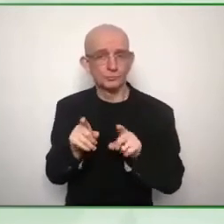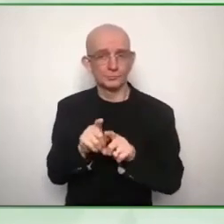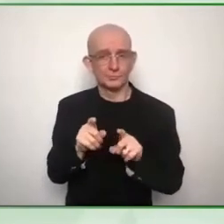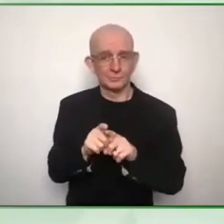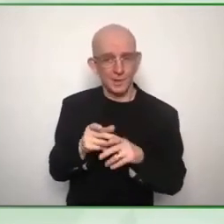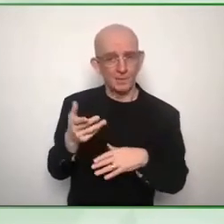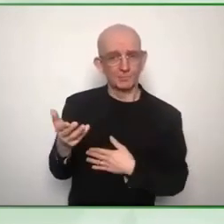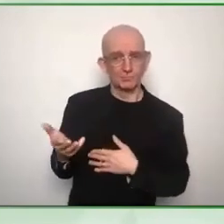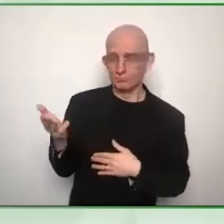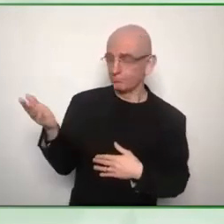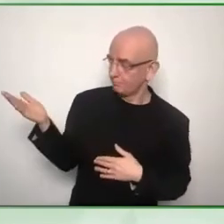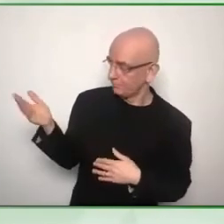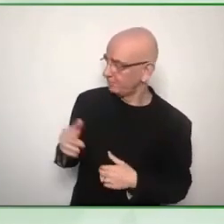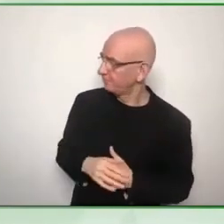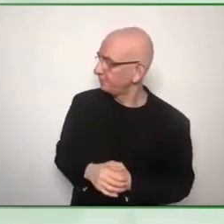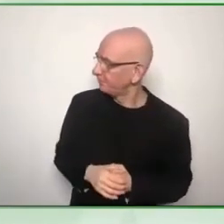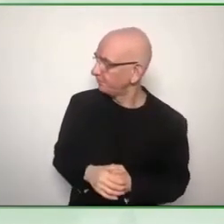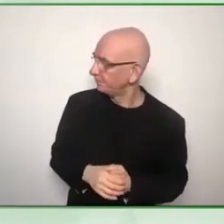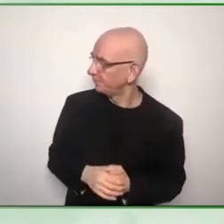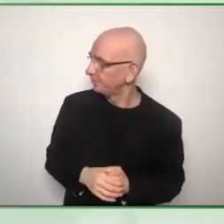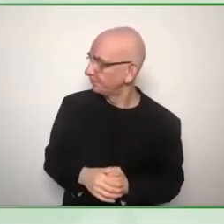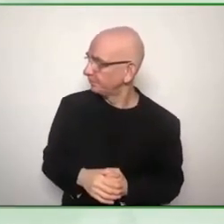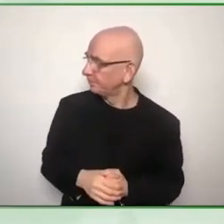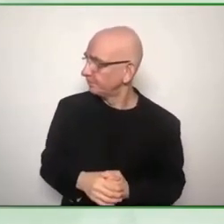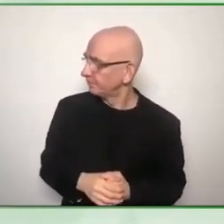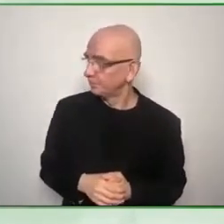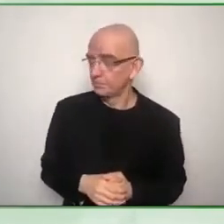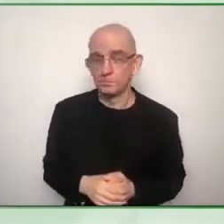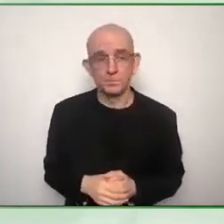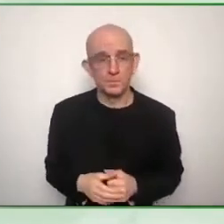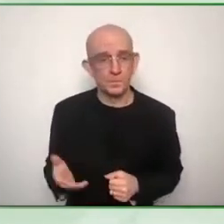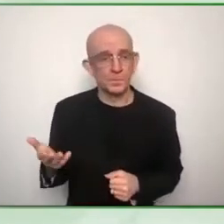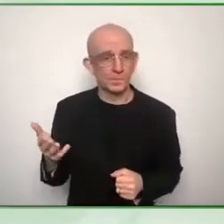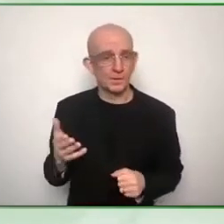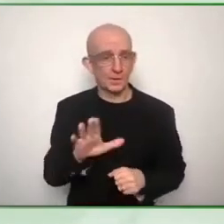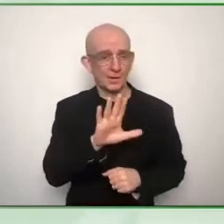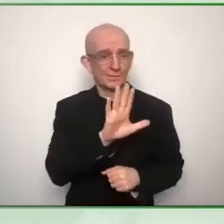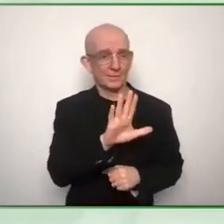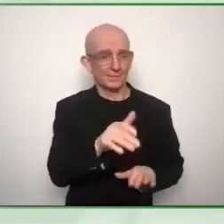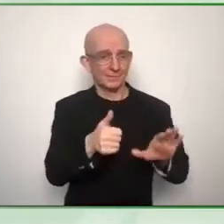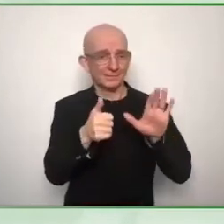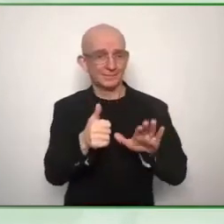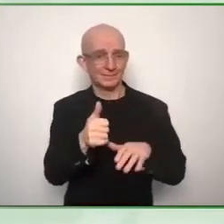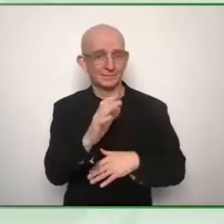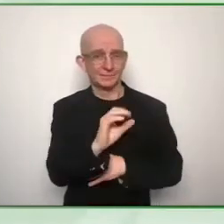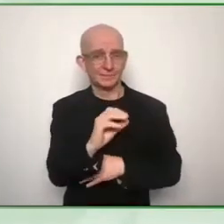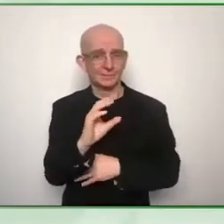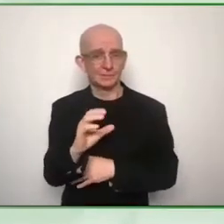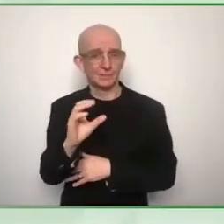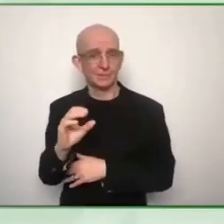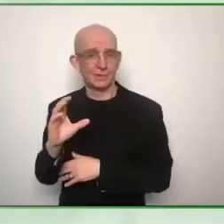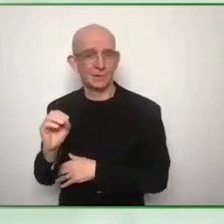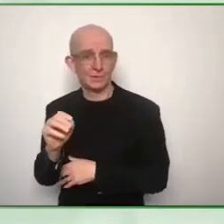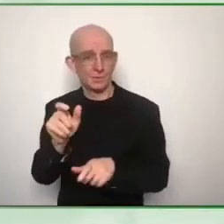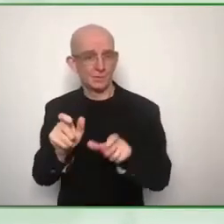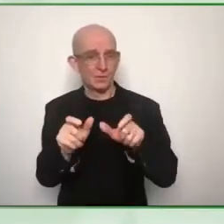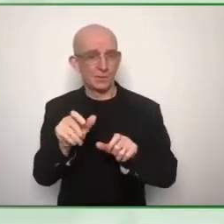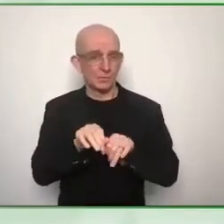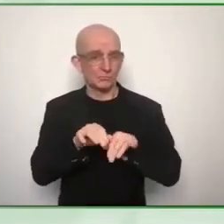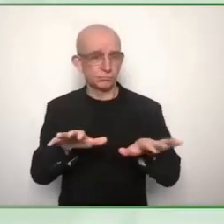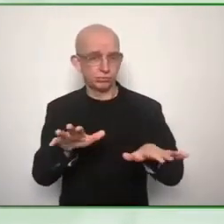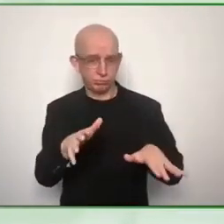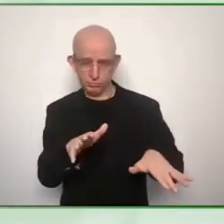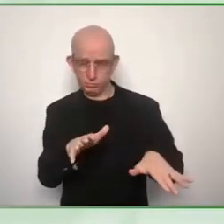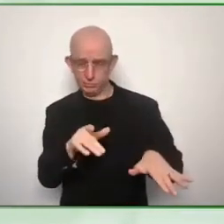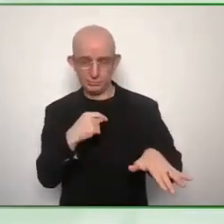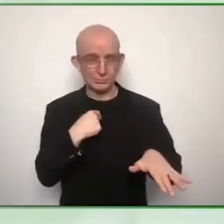all are target group but also experts on how to create this toolkit um very interesting also for us here at zero